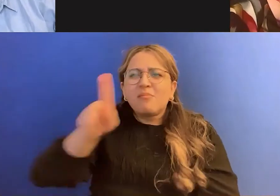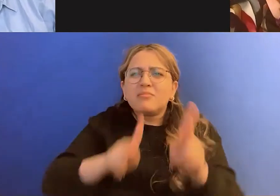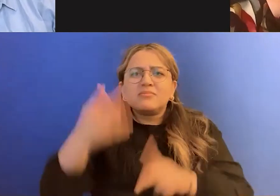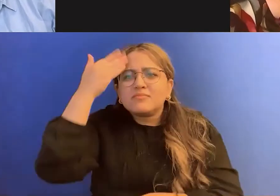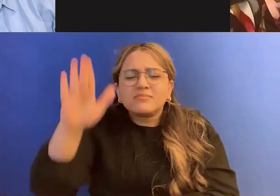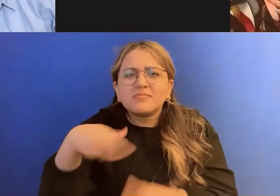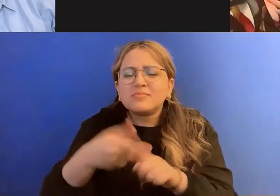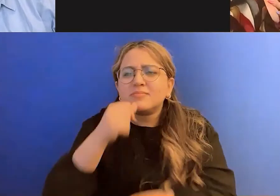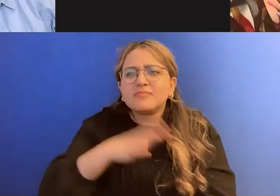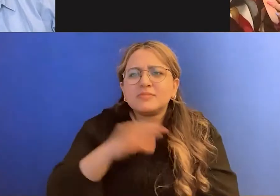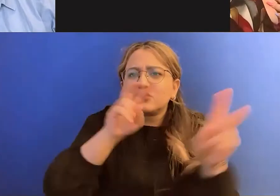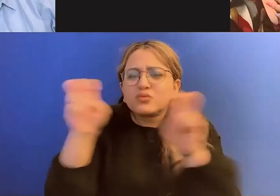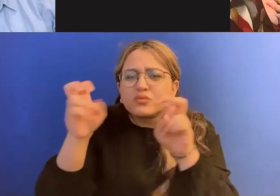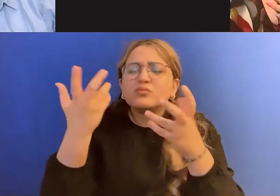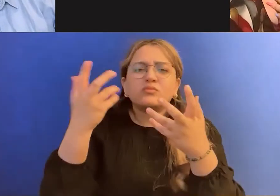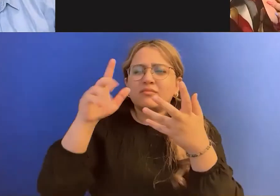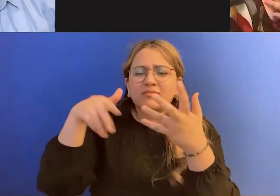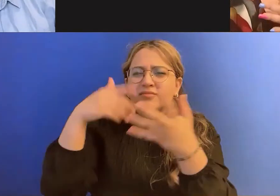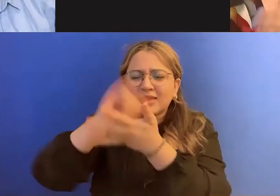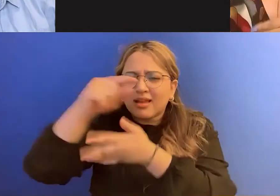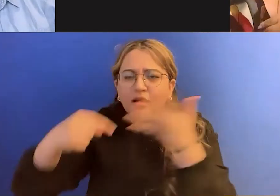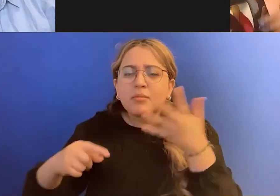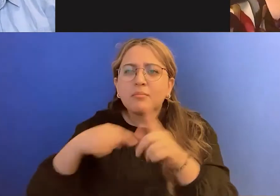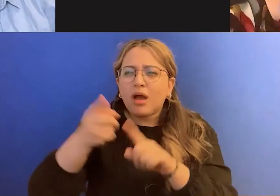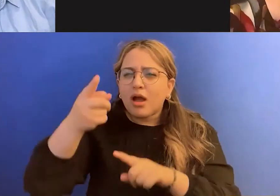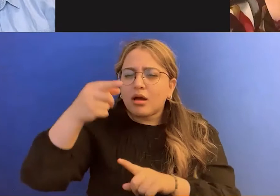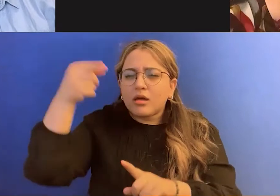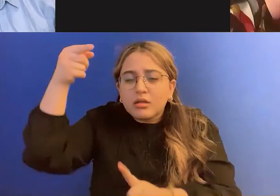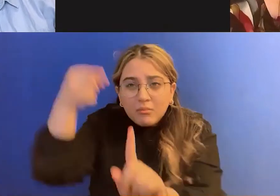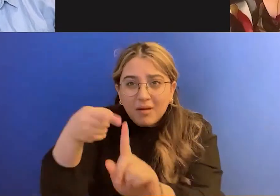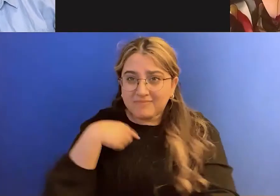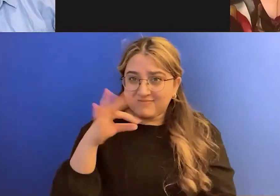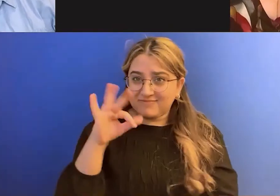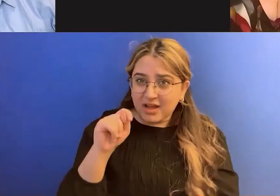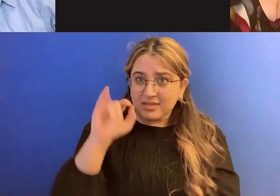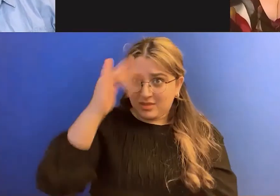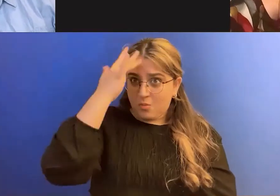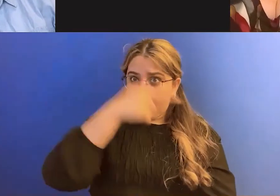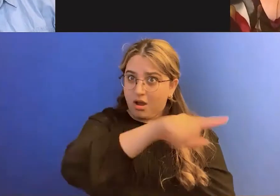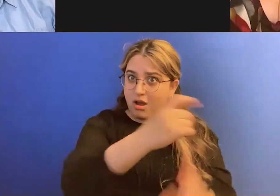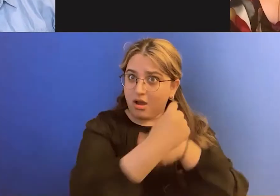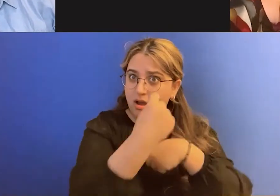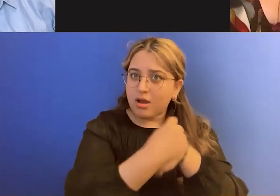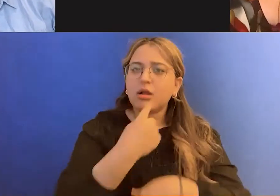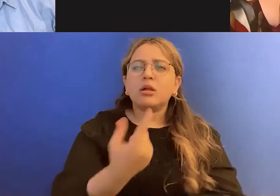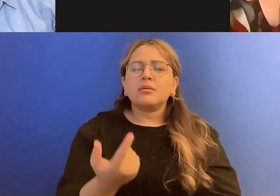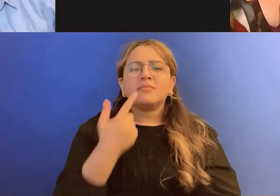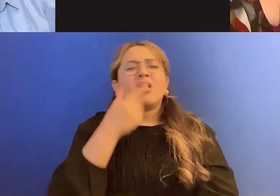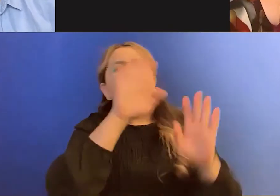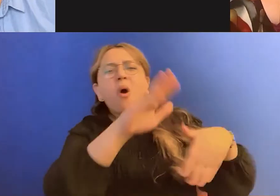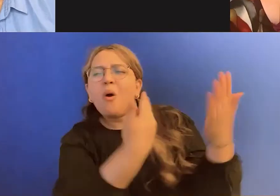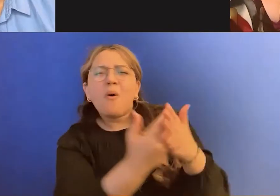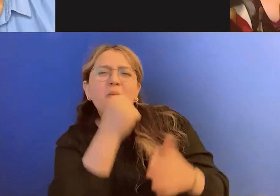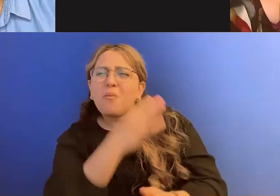was fat, it was my fault for putting myself out there. It was, you know, and that, that sort of like all women get trolled on the internet. So you're not talking about